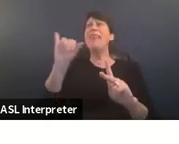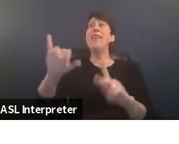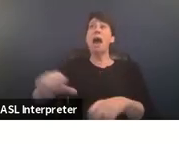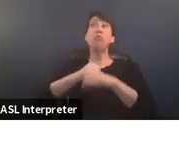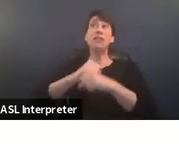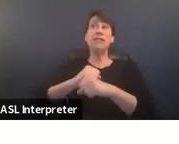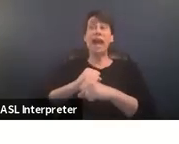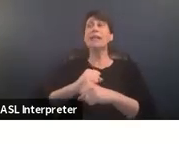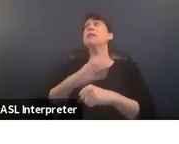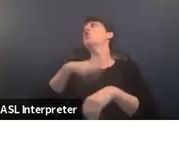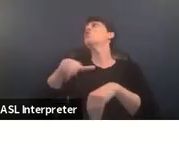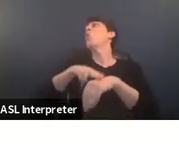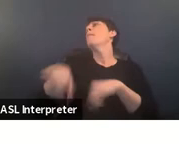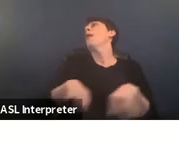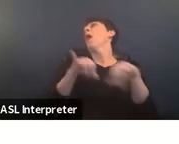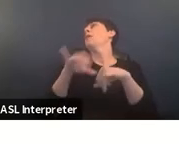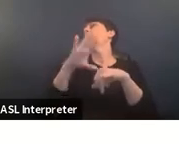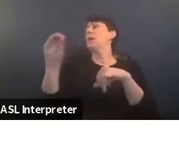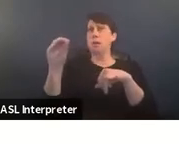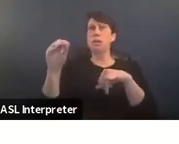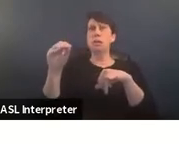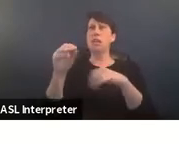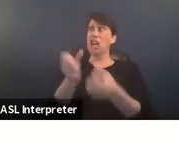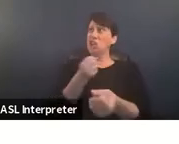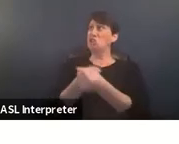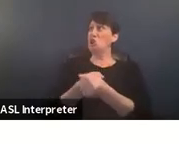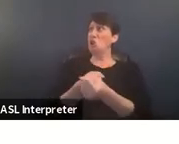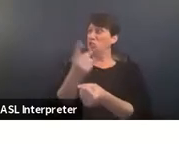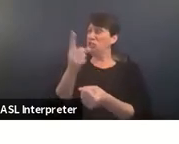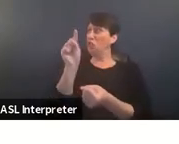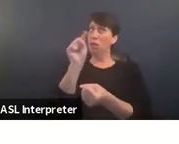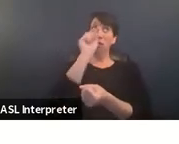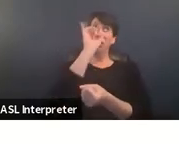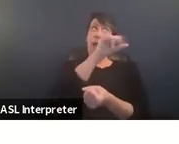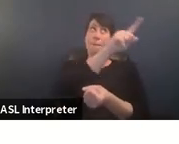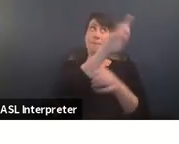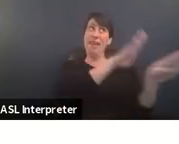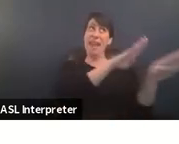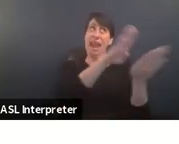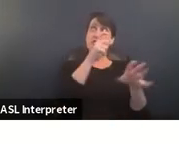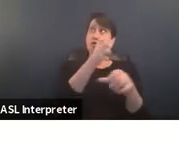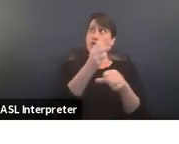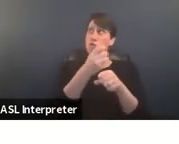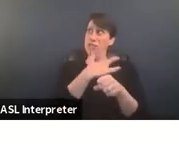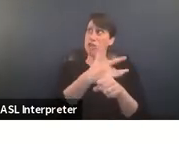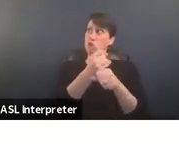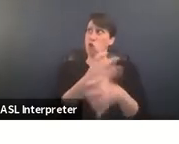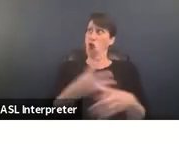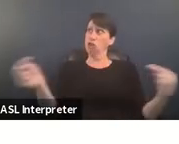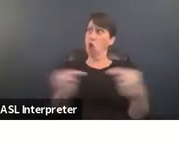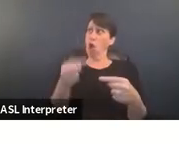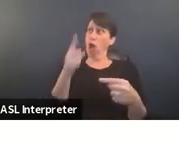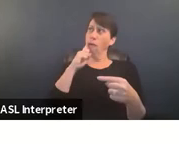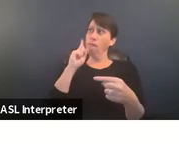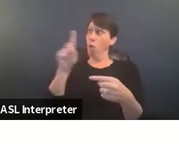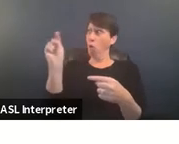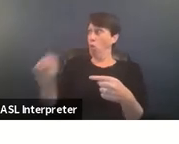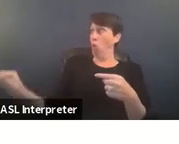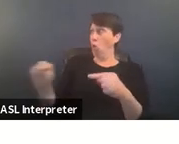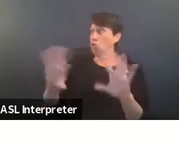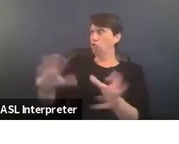normalizes and condones the dangerous behavior of those who do harm most often um